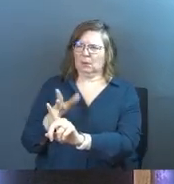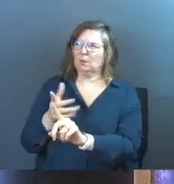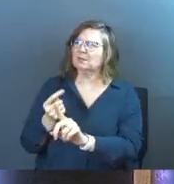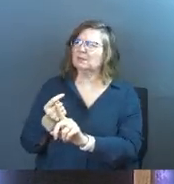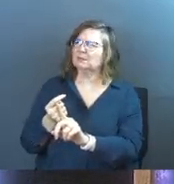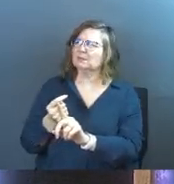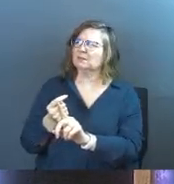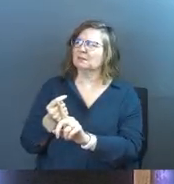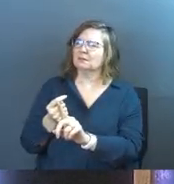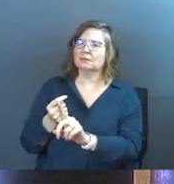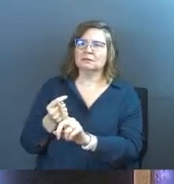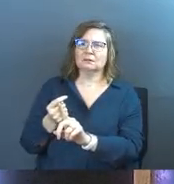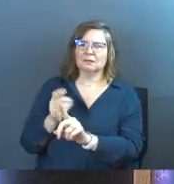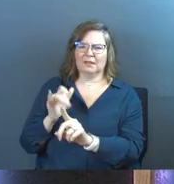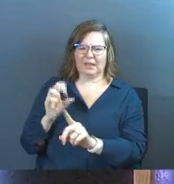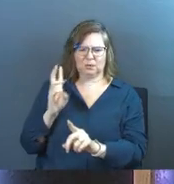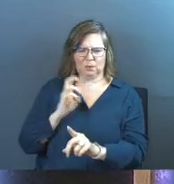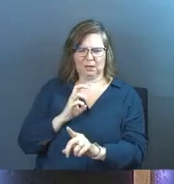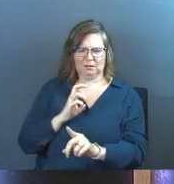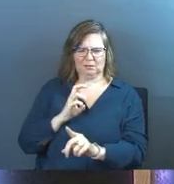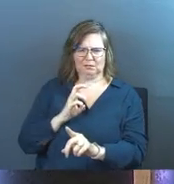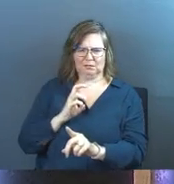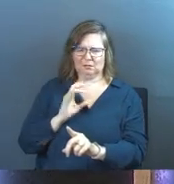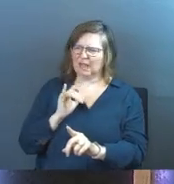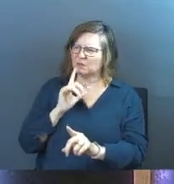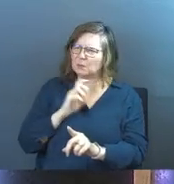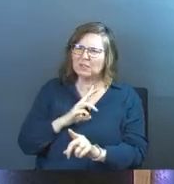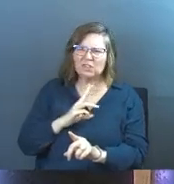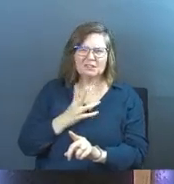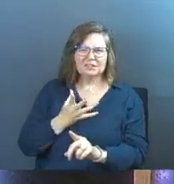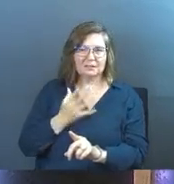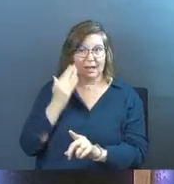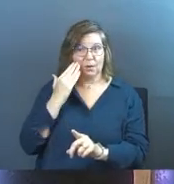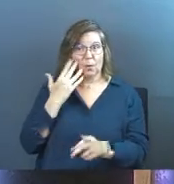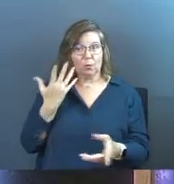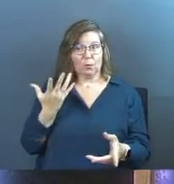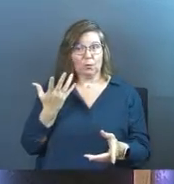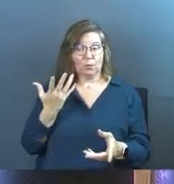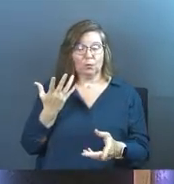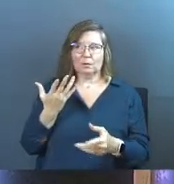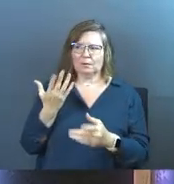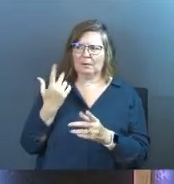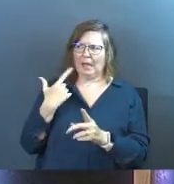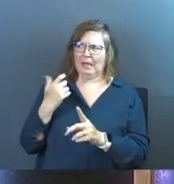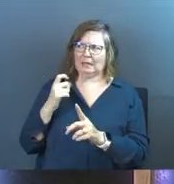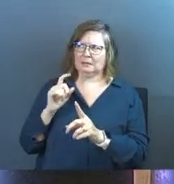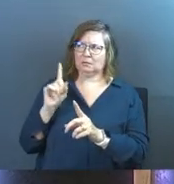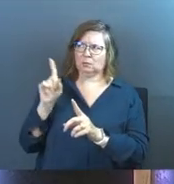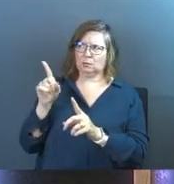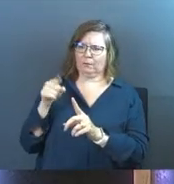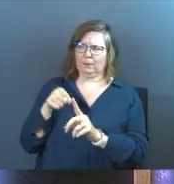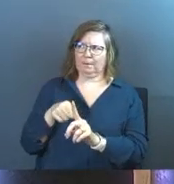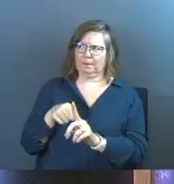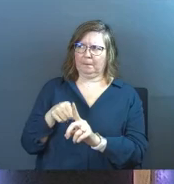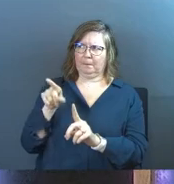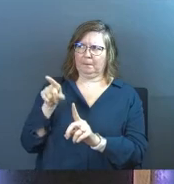What? That's weird. You're like, that's weird. It's weird. I know. Ask me for that guy.